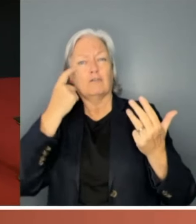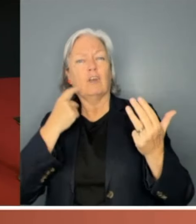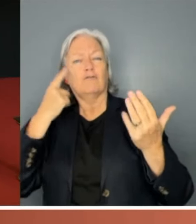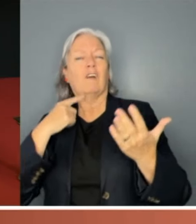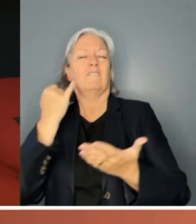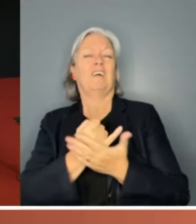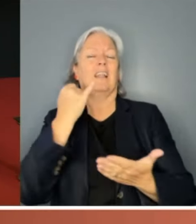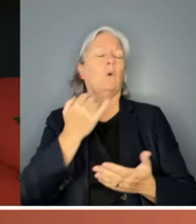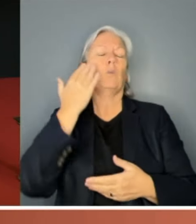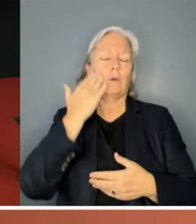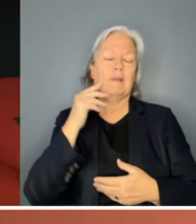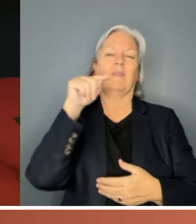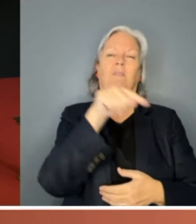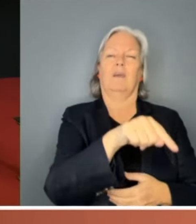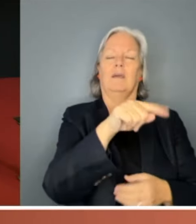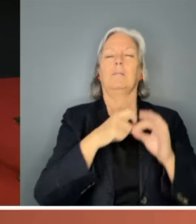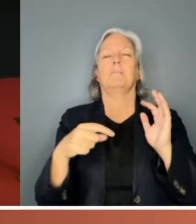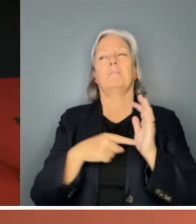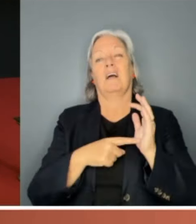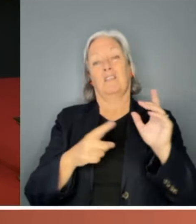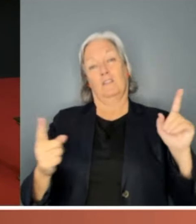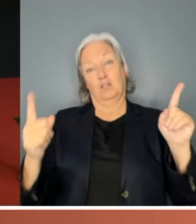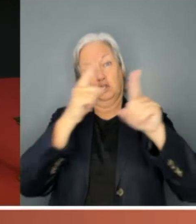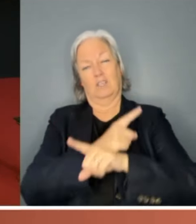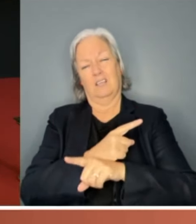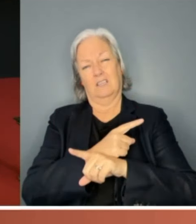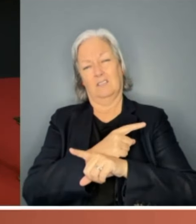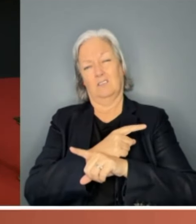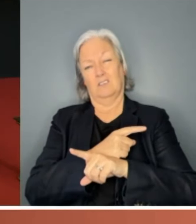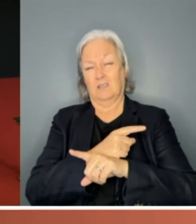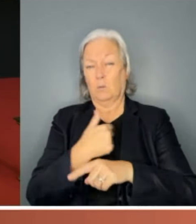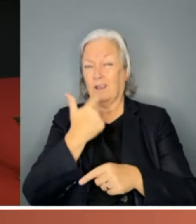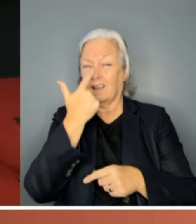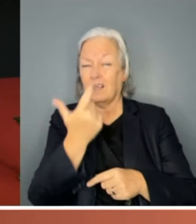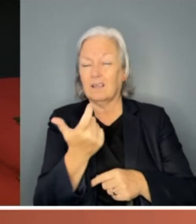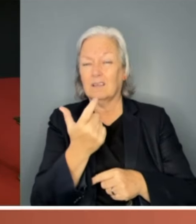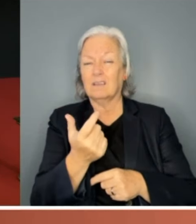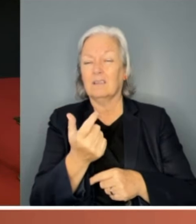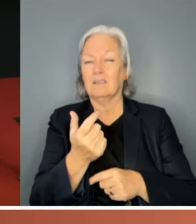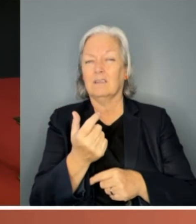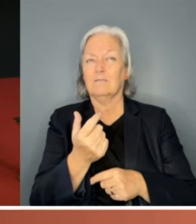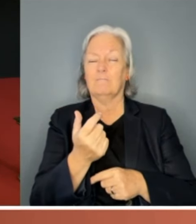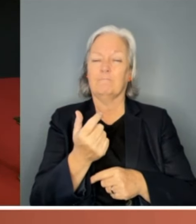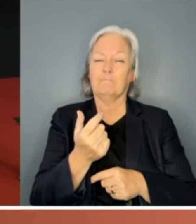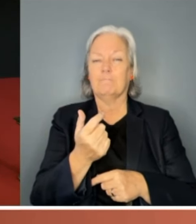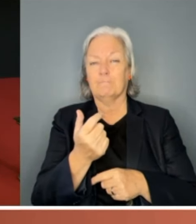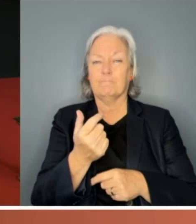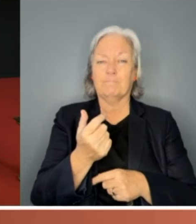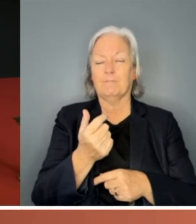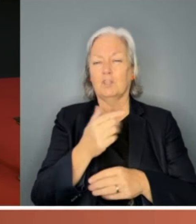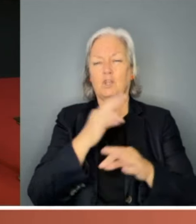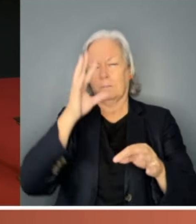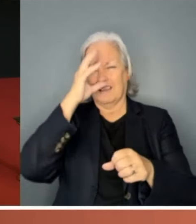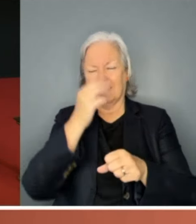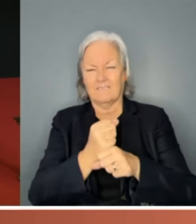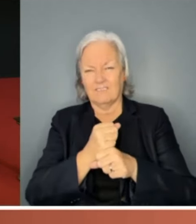I think the change has been that, fortunately, and I really don't believe in the trickle-down theory that